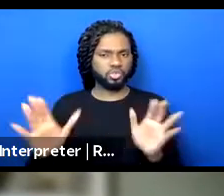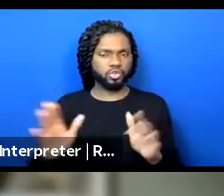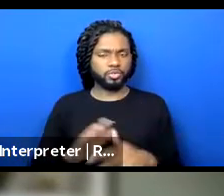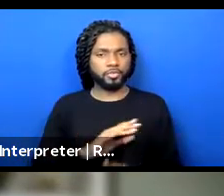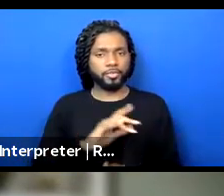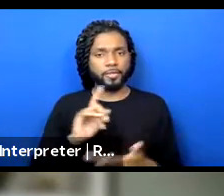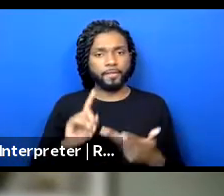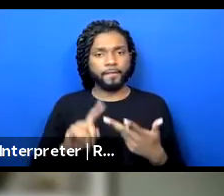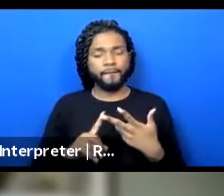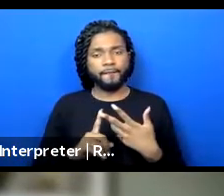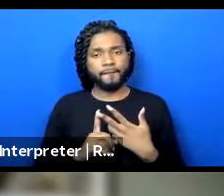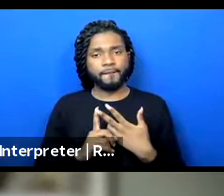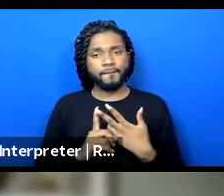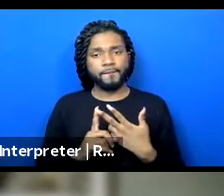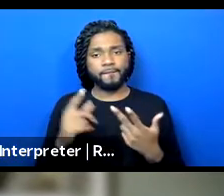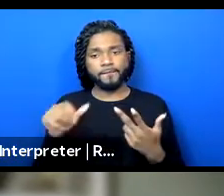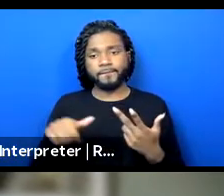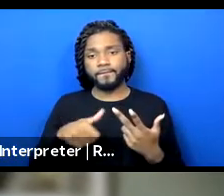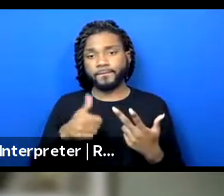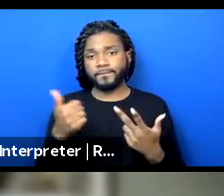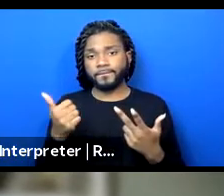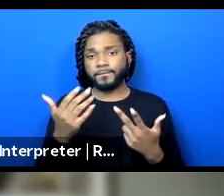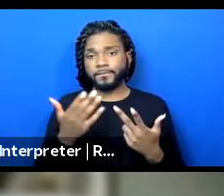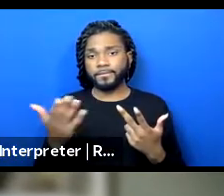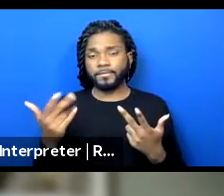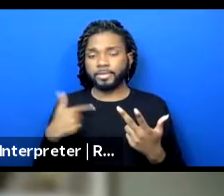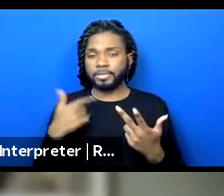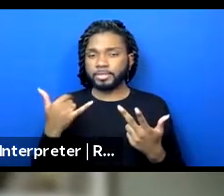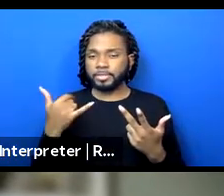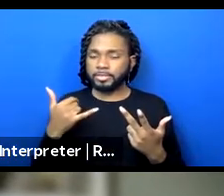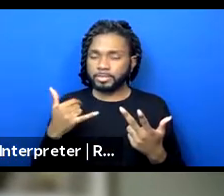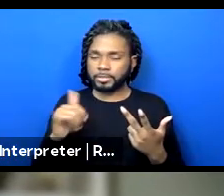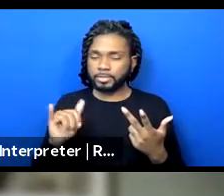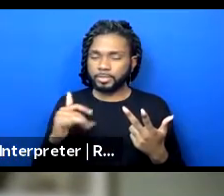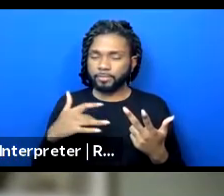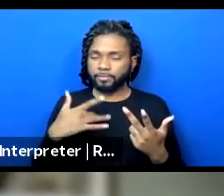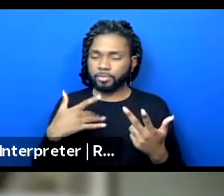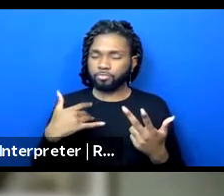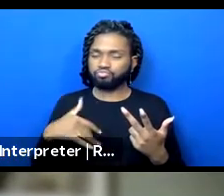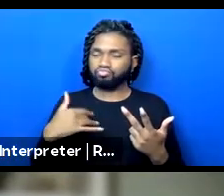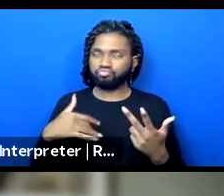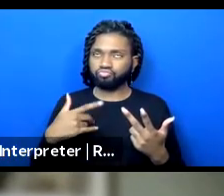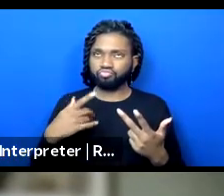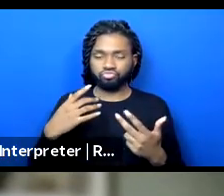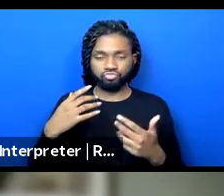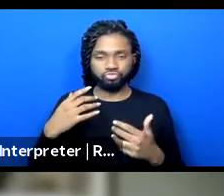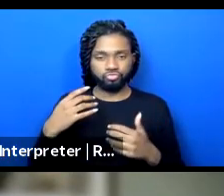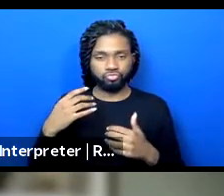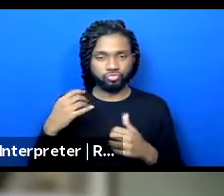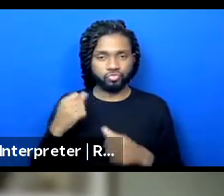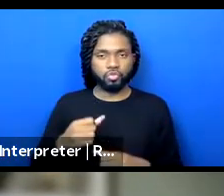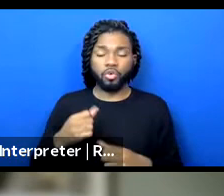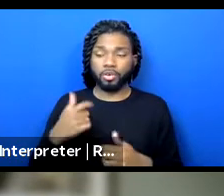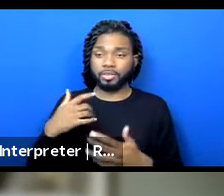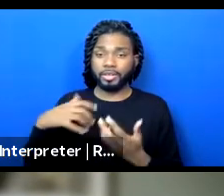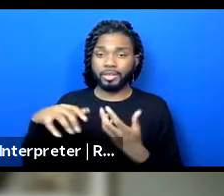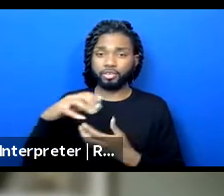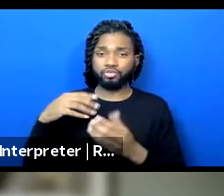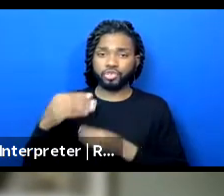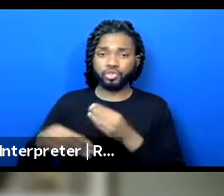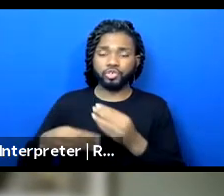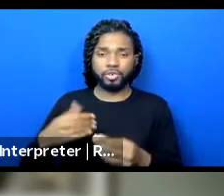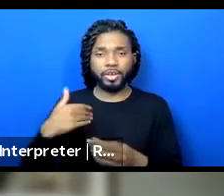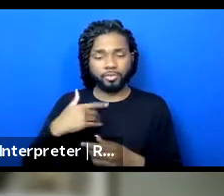thing that is still kind of sitting strong with me is also the idea of intergenerational to make sure we're looking at a truly